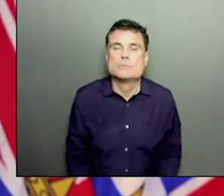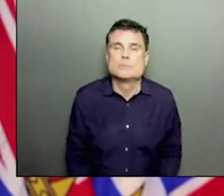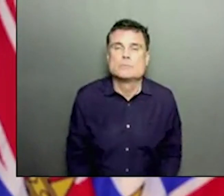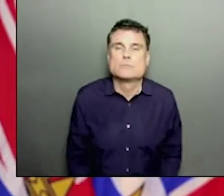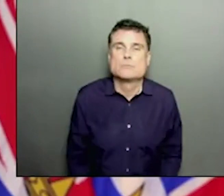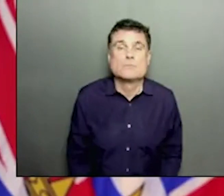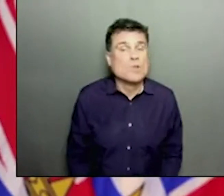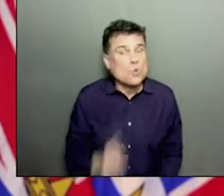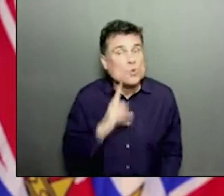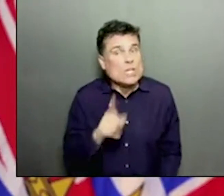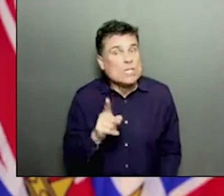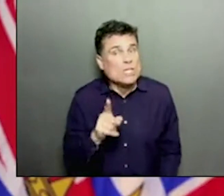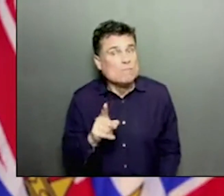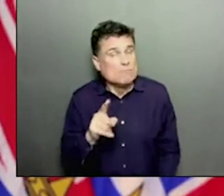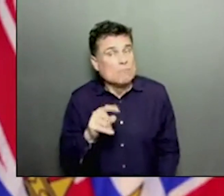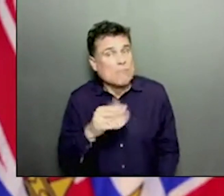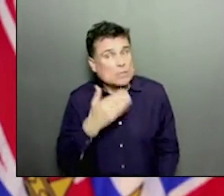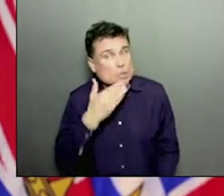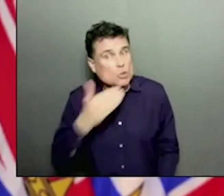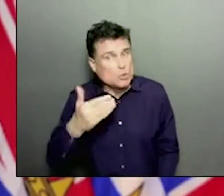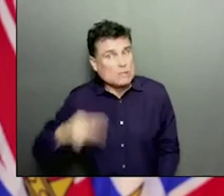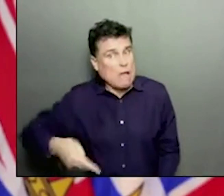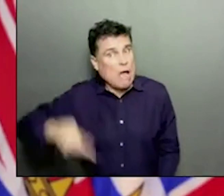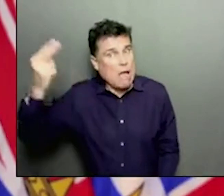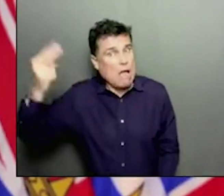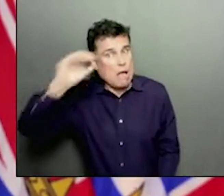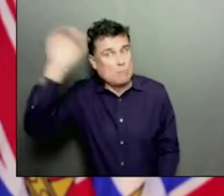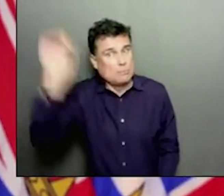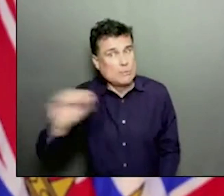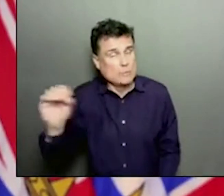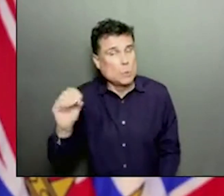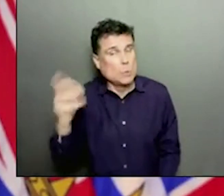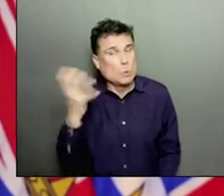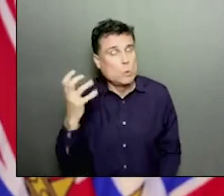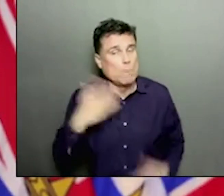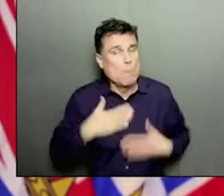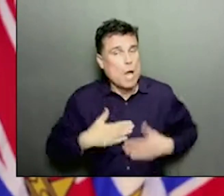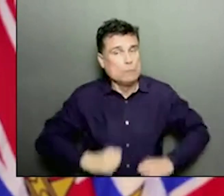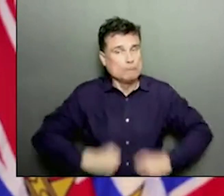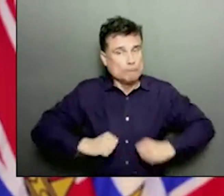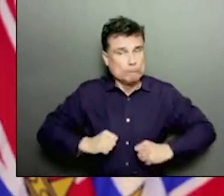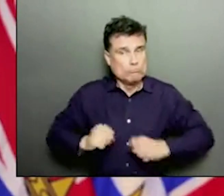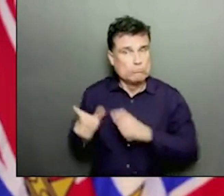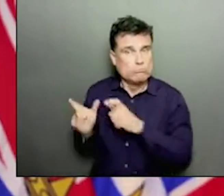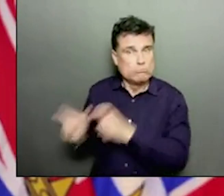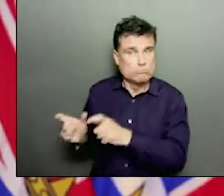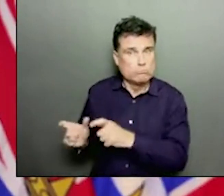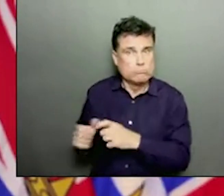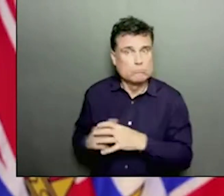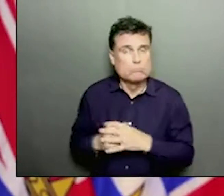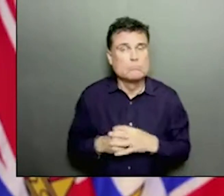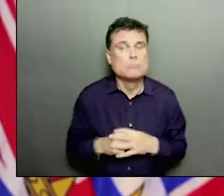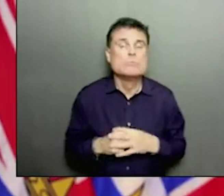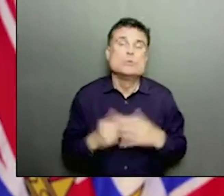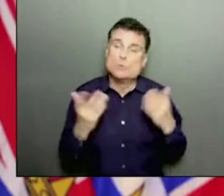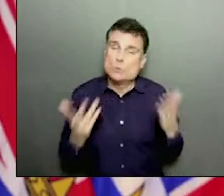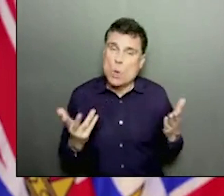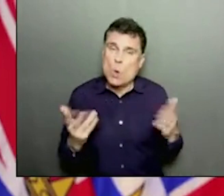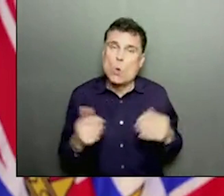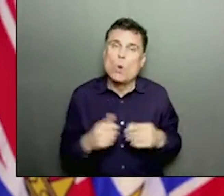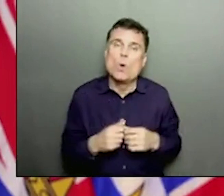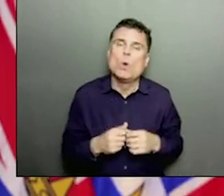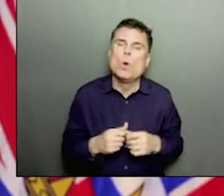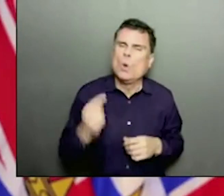during this time when we know there's still a lot of COVID circulating in our communities. So we're optimizing that by stretching out a little bit